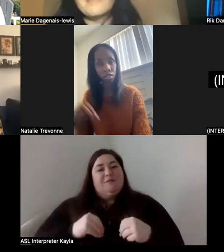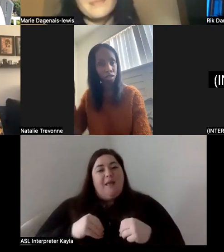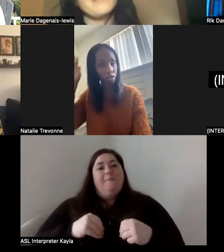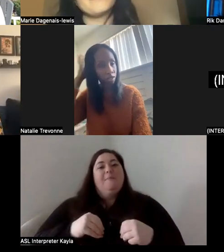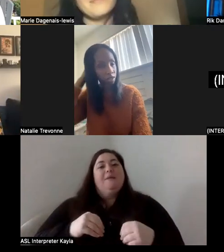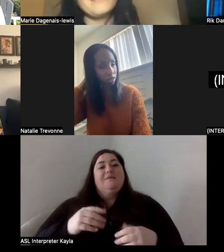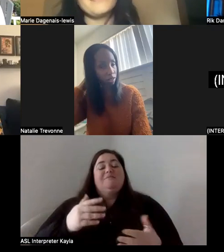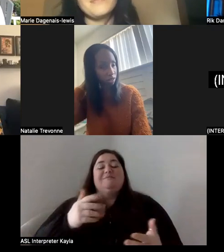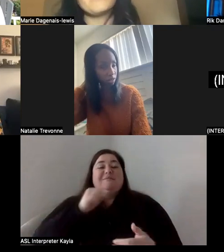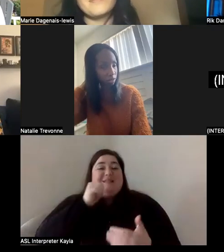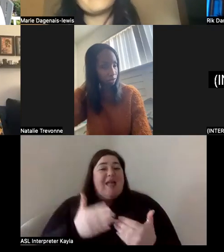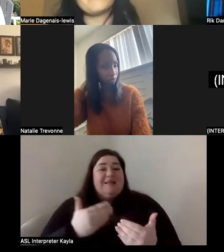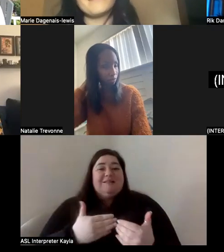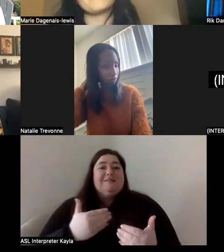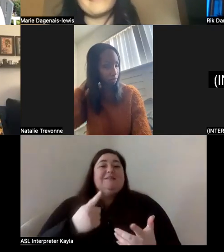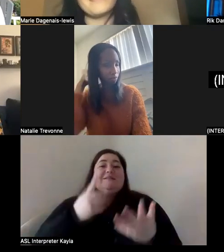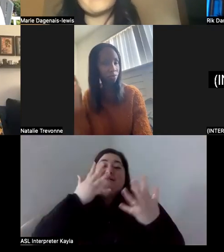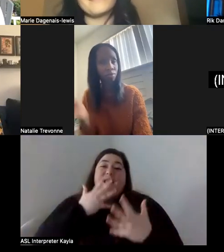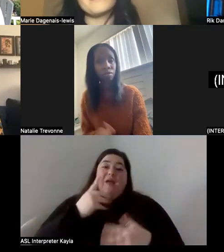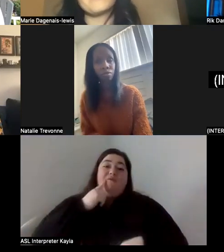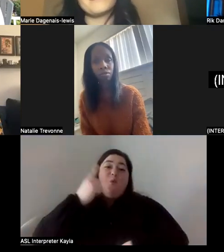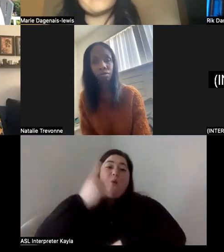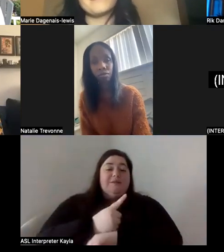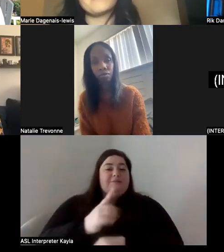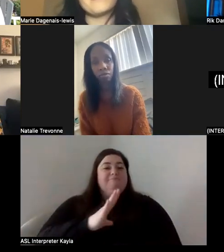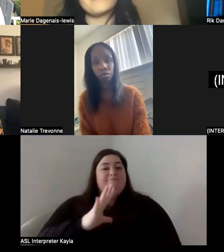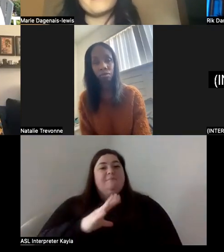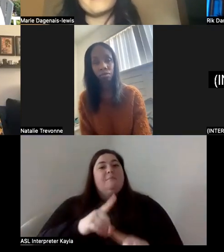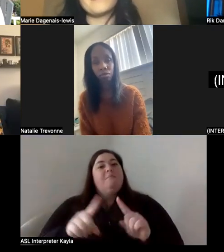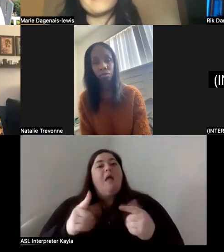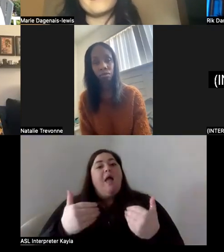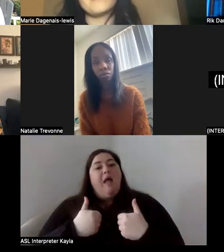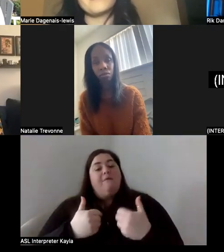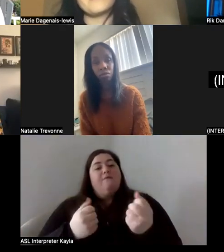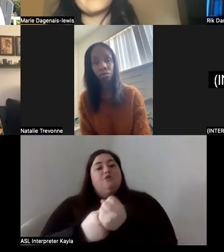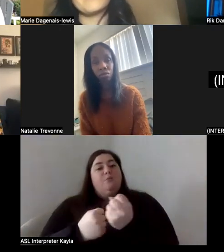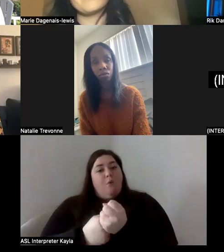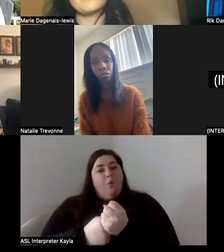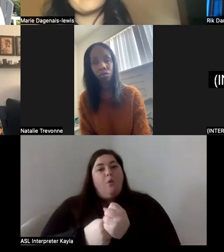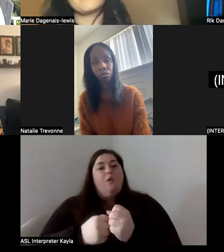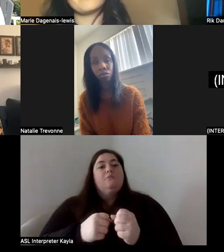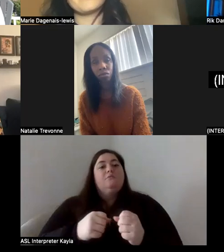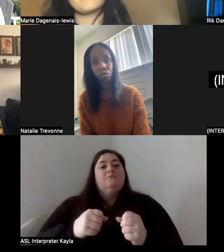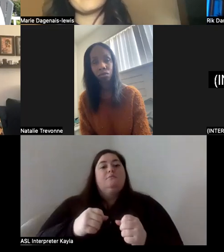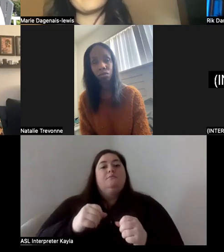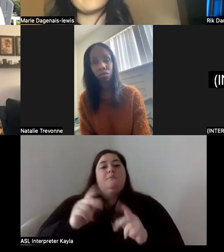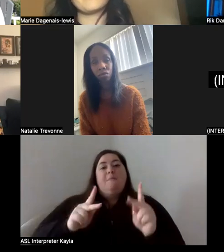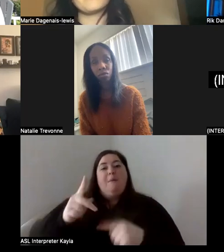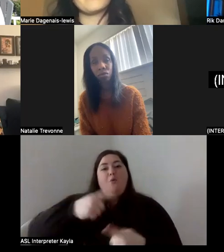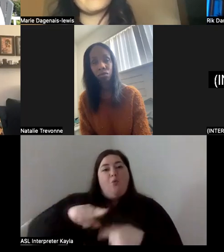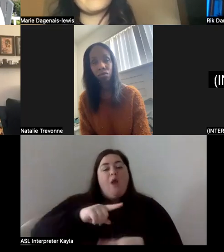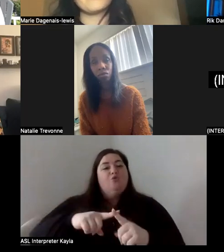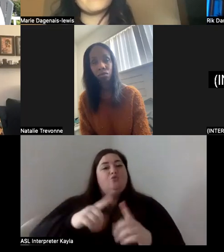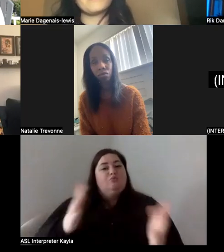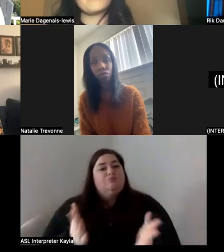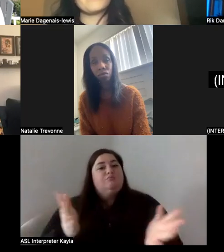it's hard and be sad for a day, but, but also to have that support and the people around you to, you know, and just to believe in yourself. And,